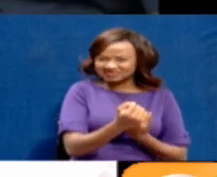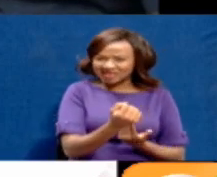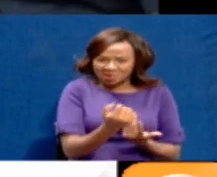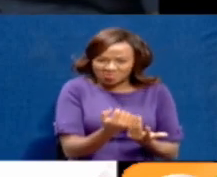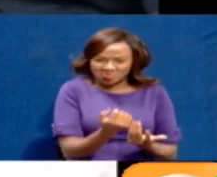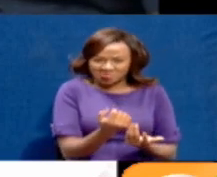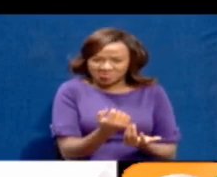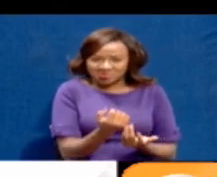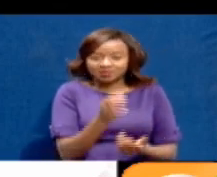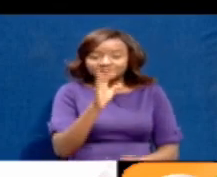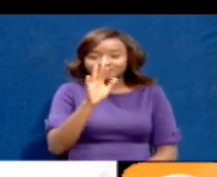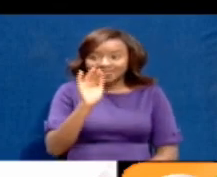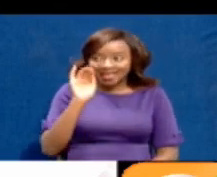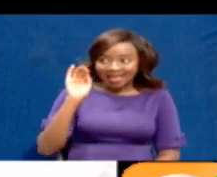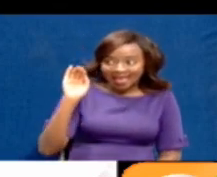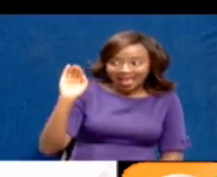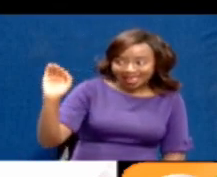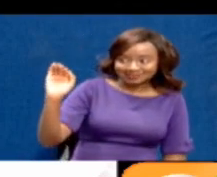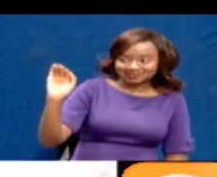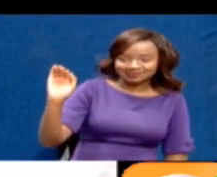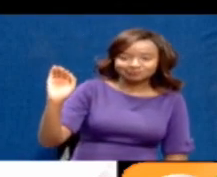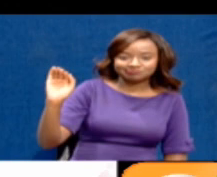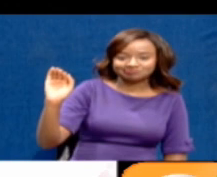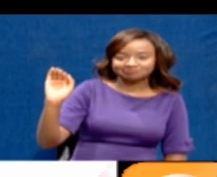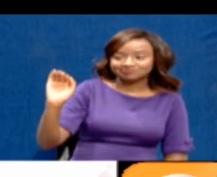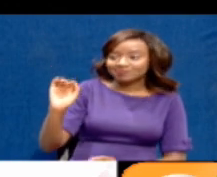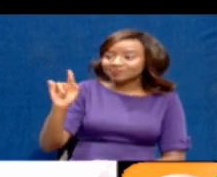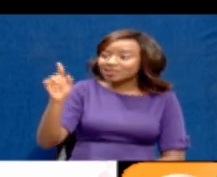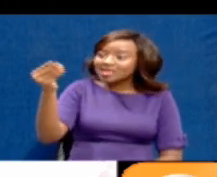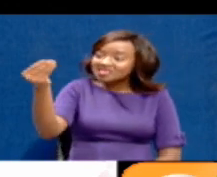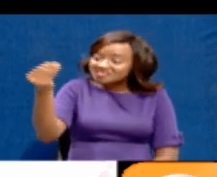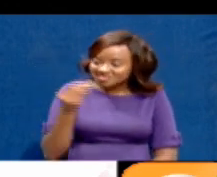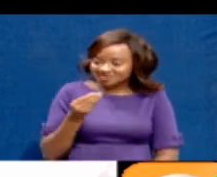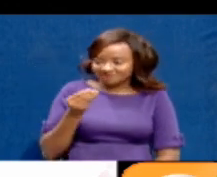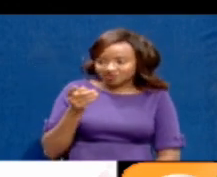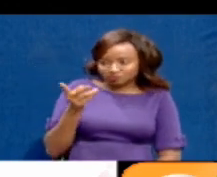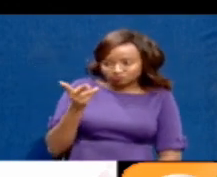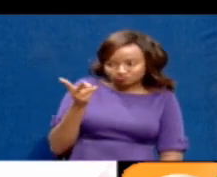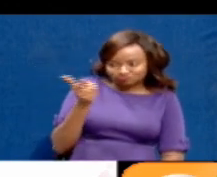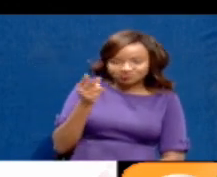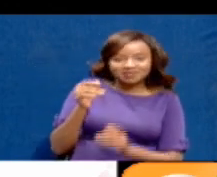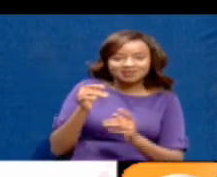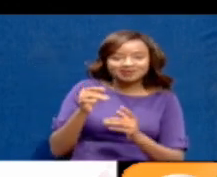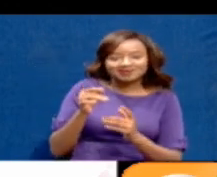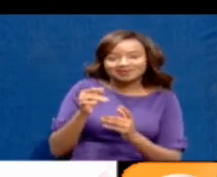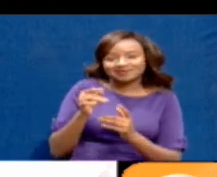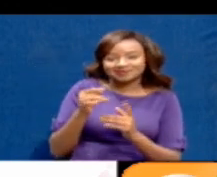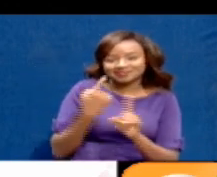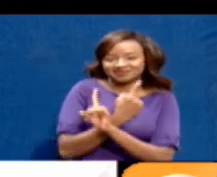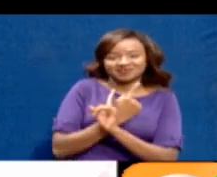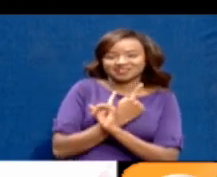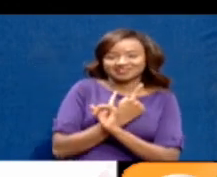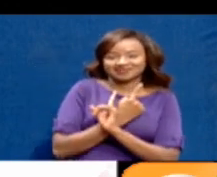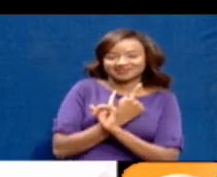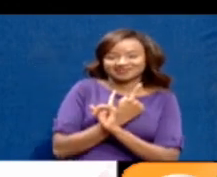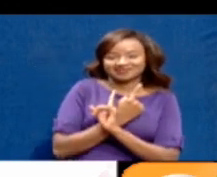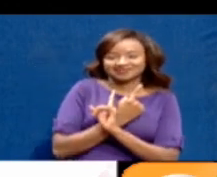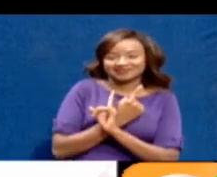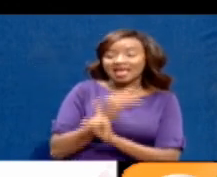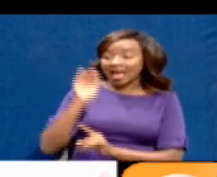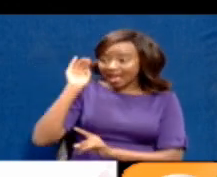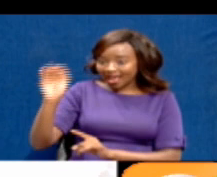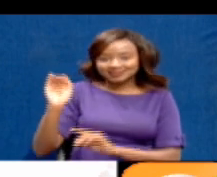You see, asking is one thing, and getting them is a different thing. Okay. They are not available. Even getting the